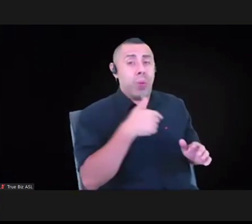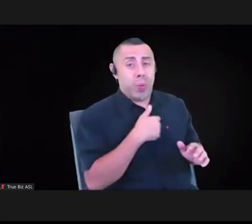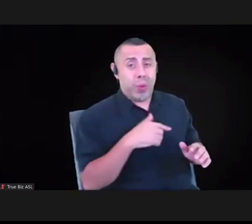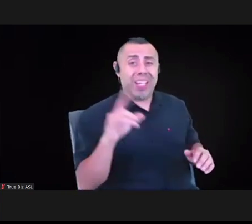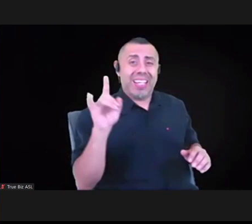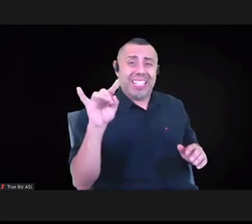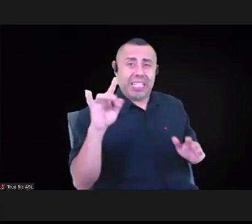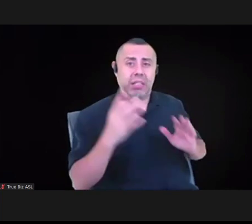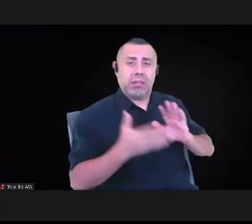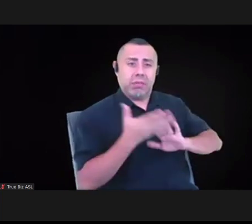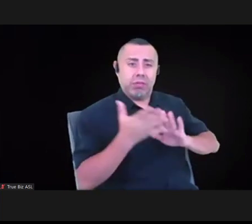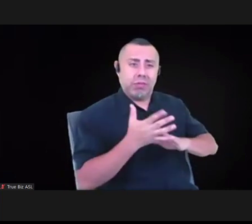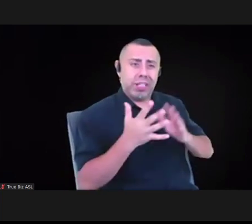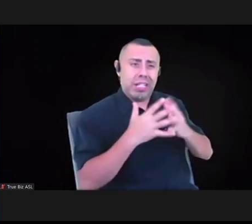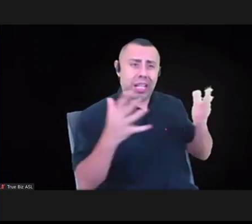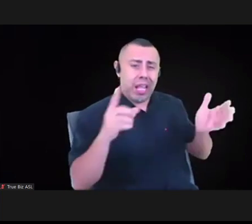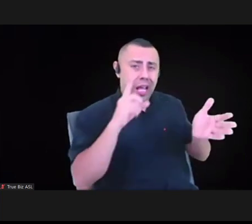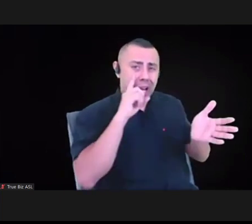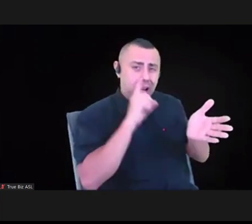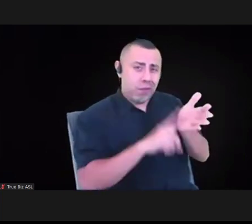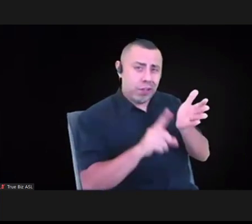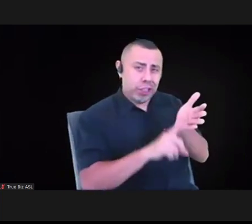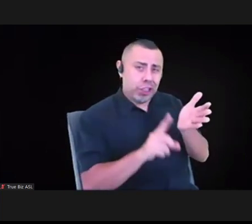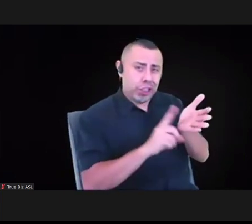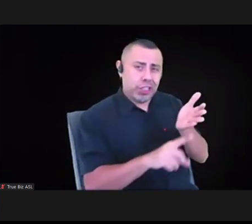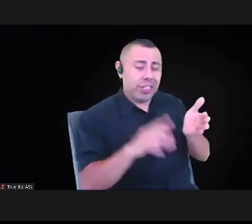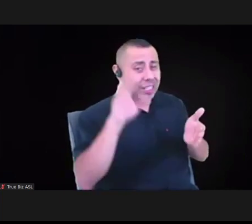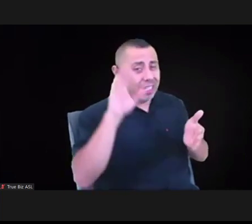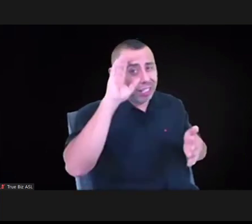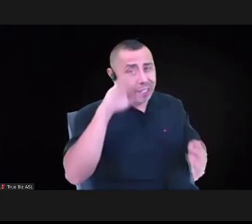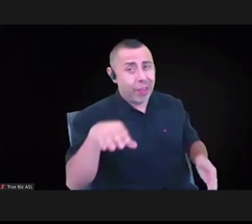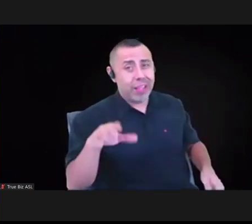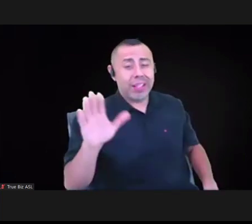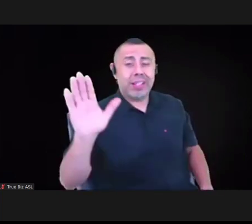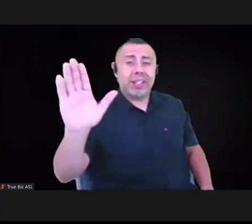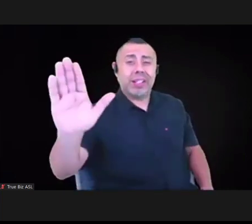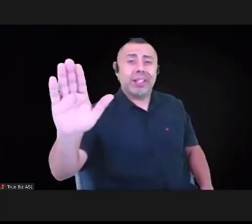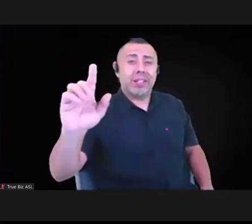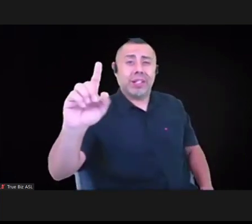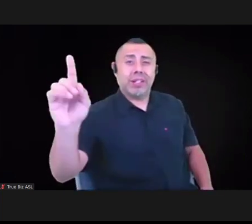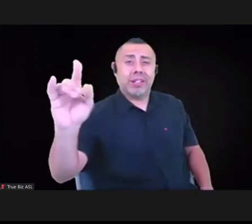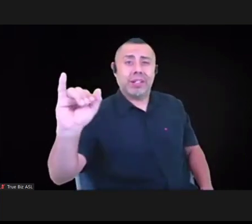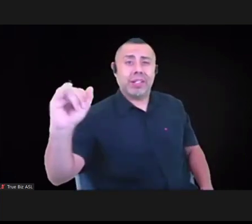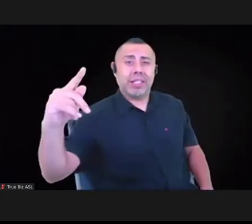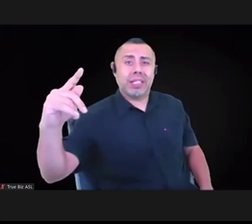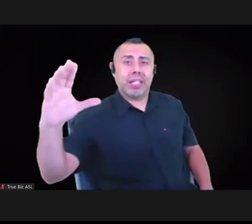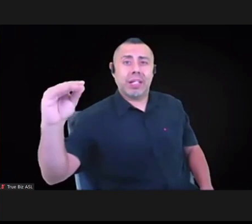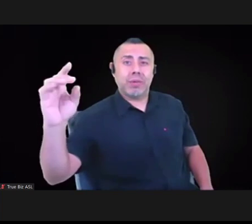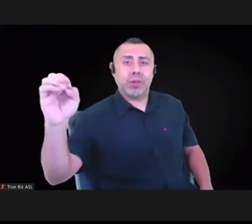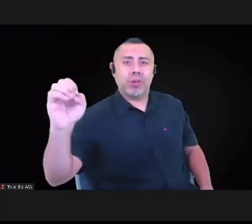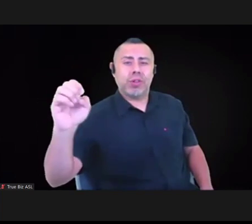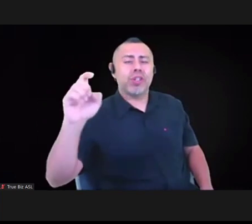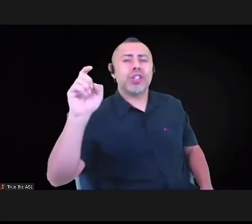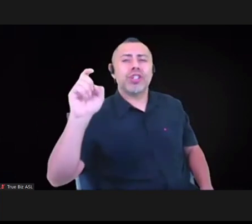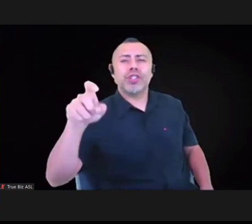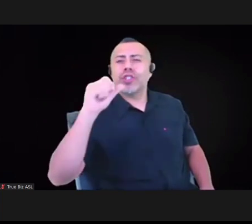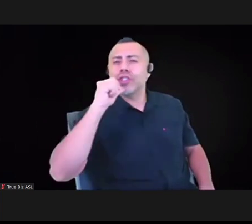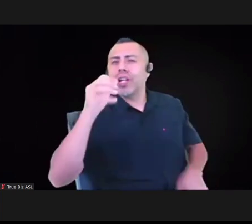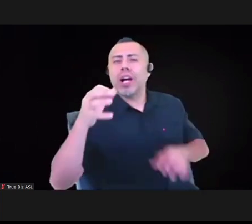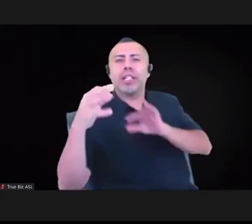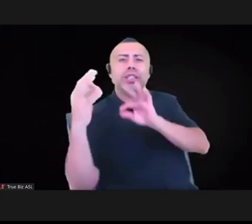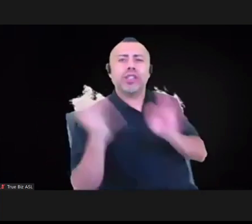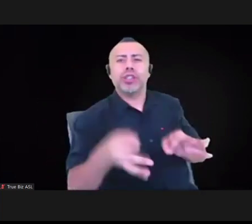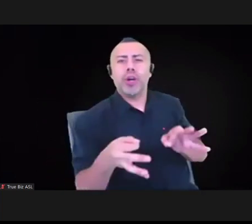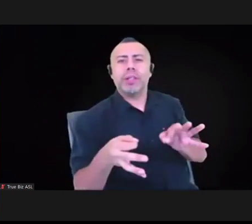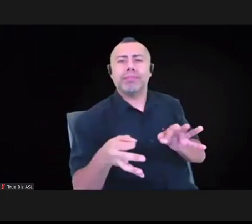looking at, um, you know, your zip code should just not determine the kind of life that you have. And basically, you know,